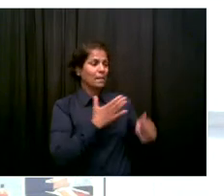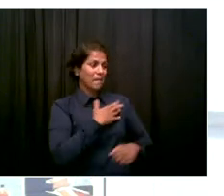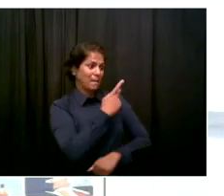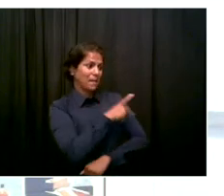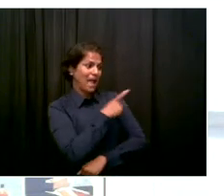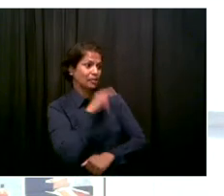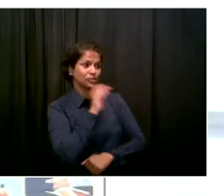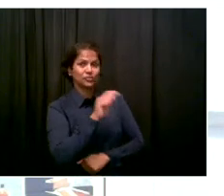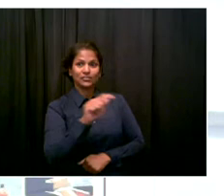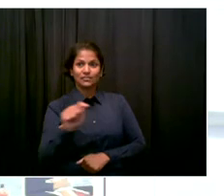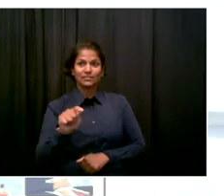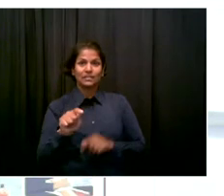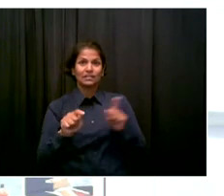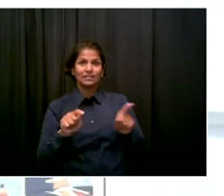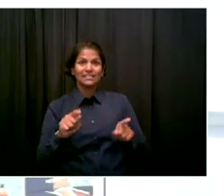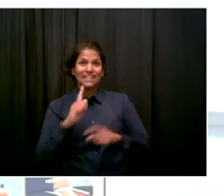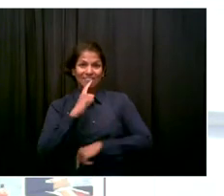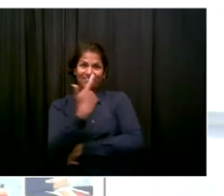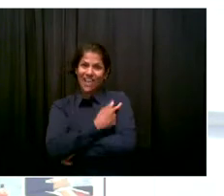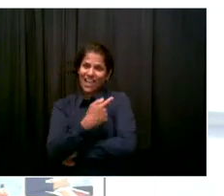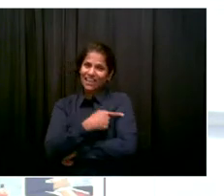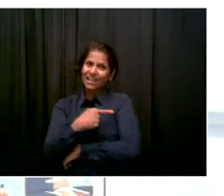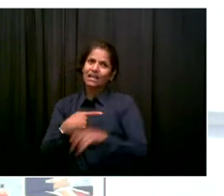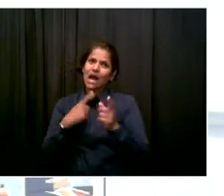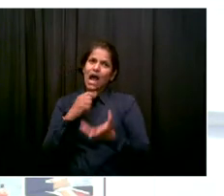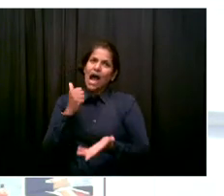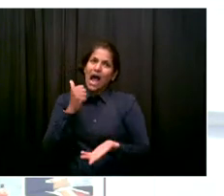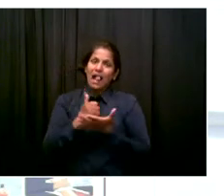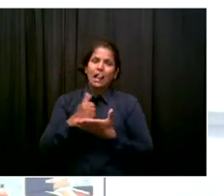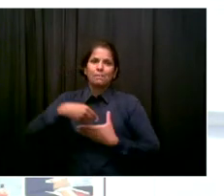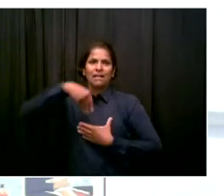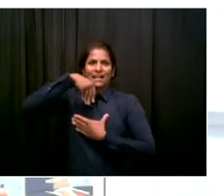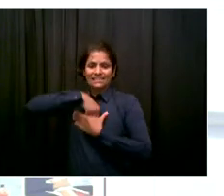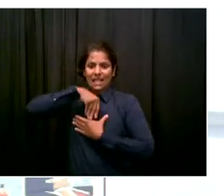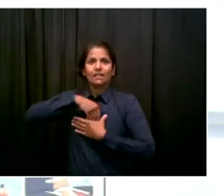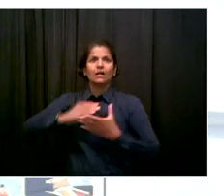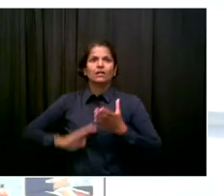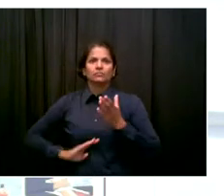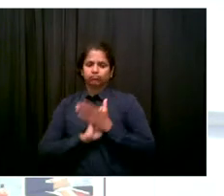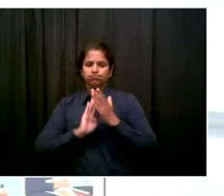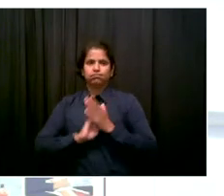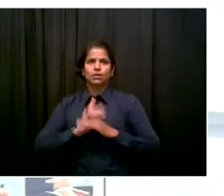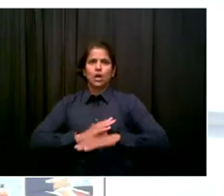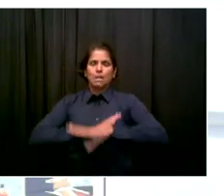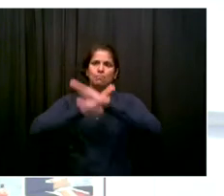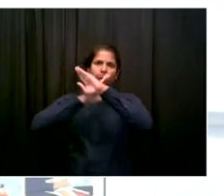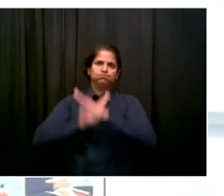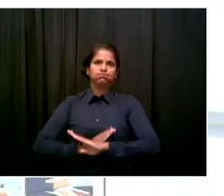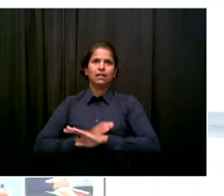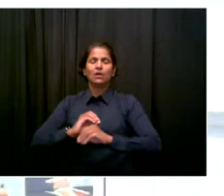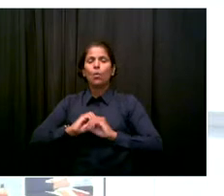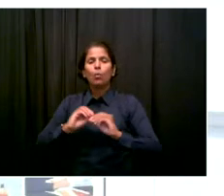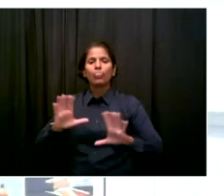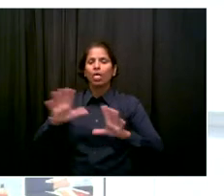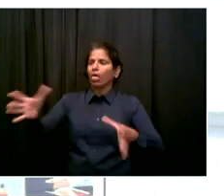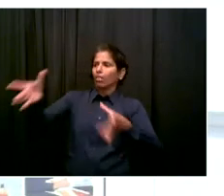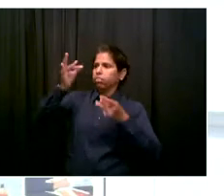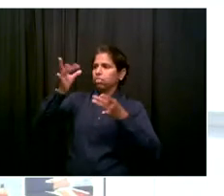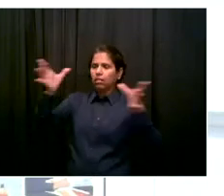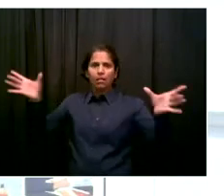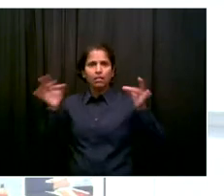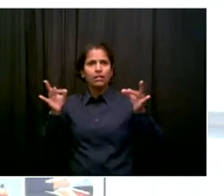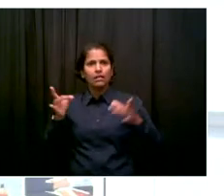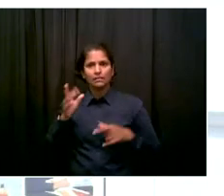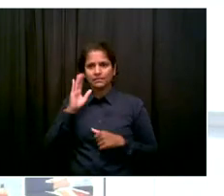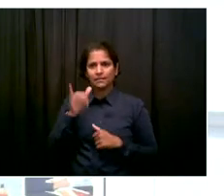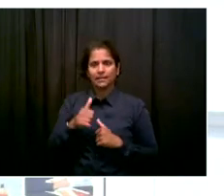And that's the bottom line. We have safe, effective vaccines that have already saved lives, both here in New York City